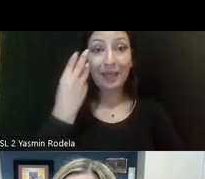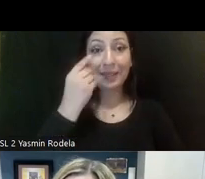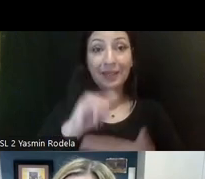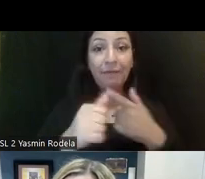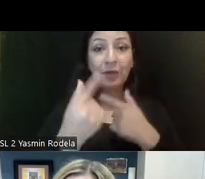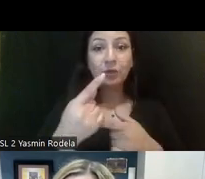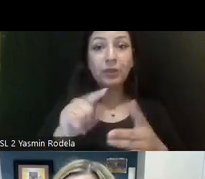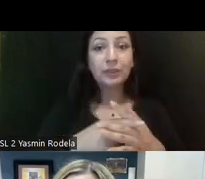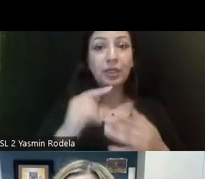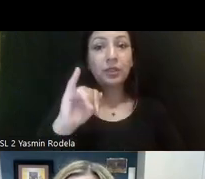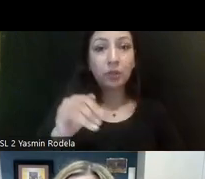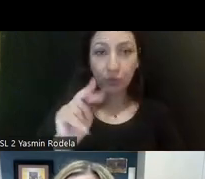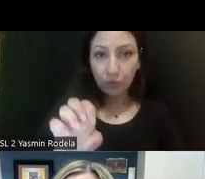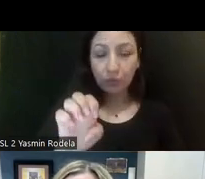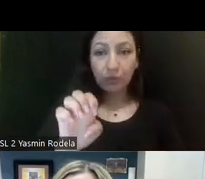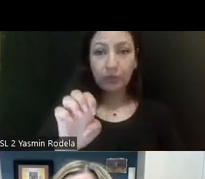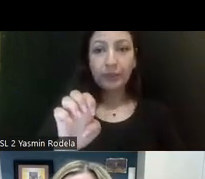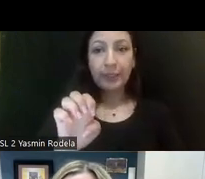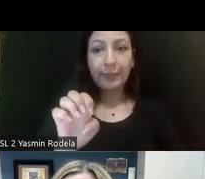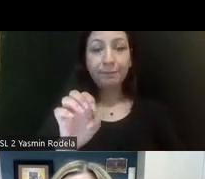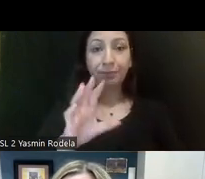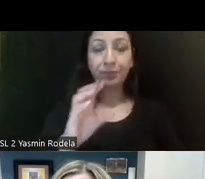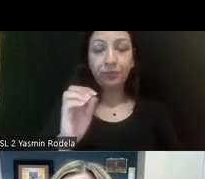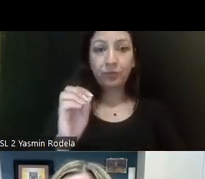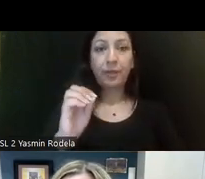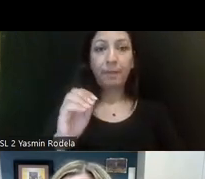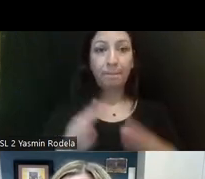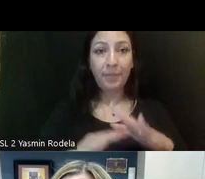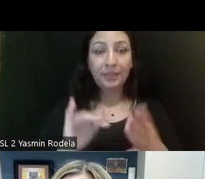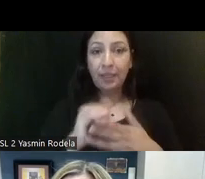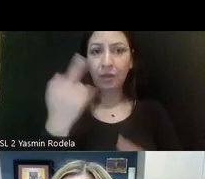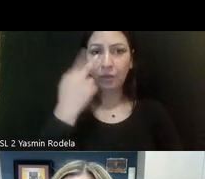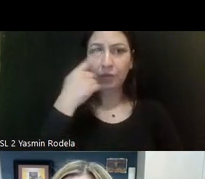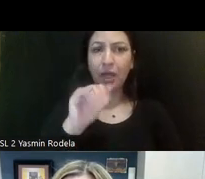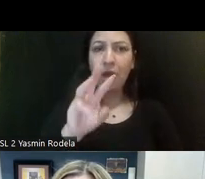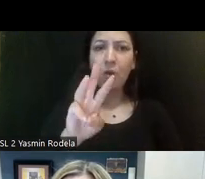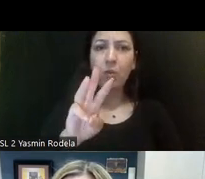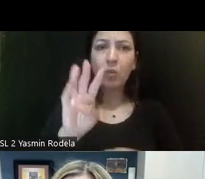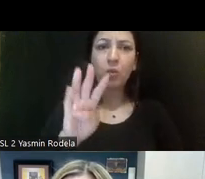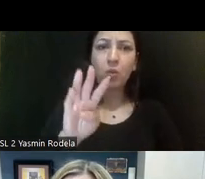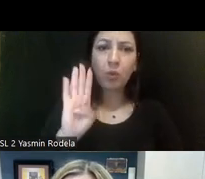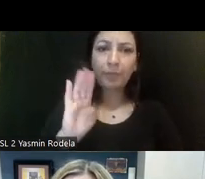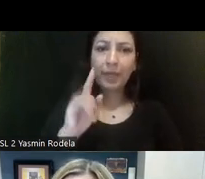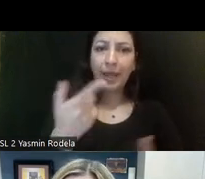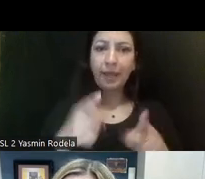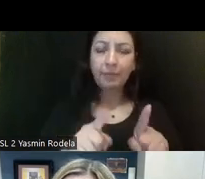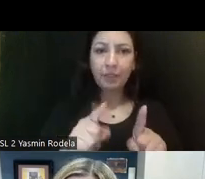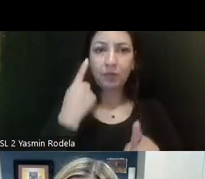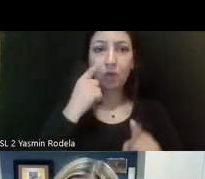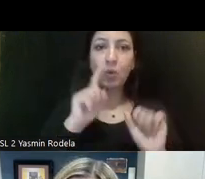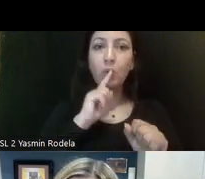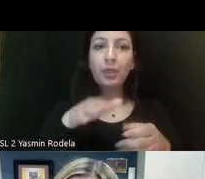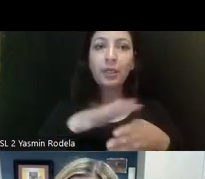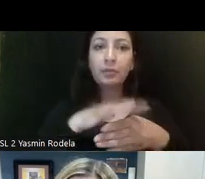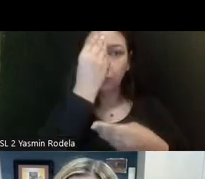starts in June. Um, and, um, basically the purpose of the webinars have been to, uh, brief our